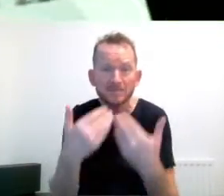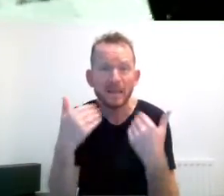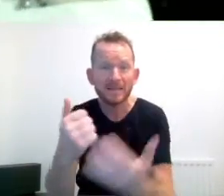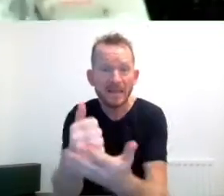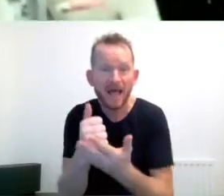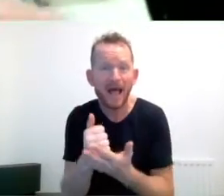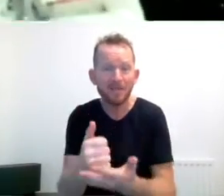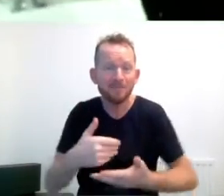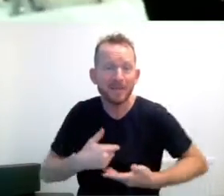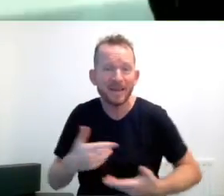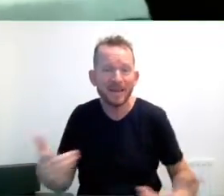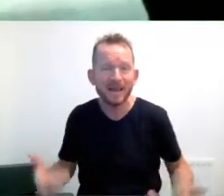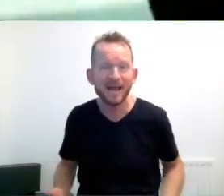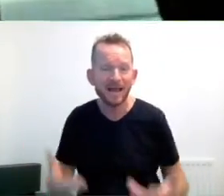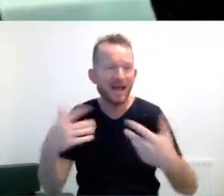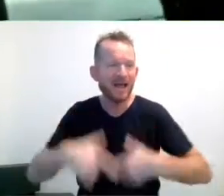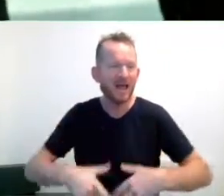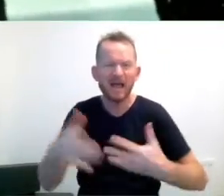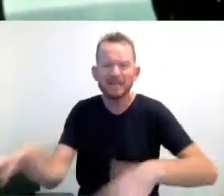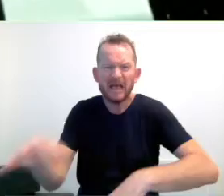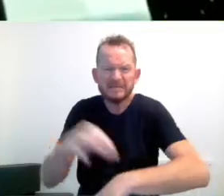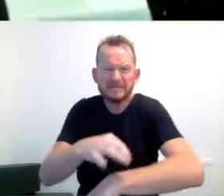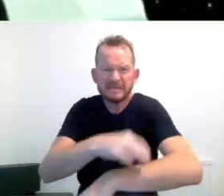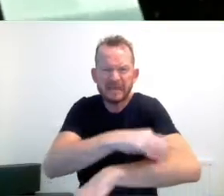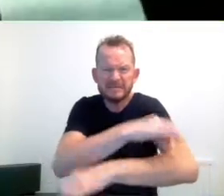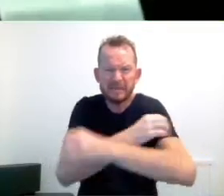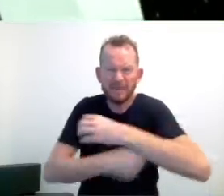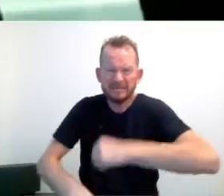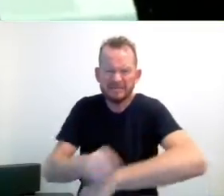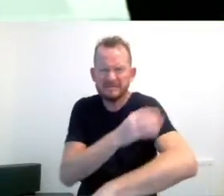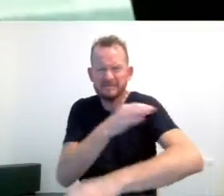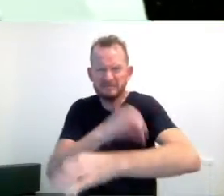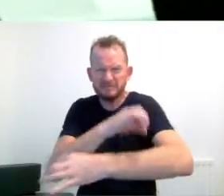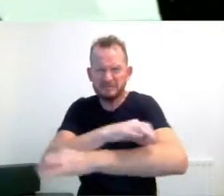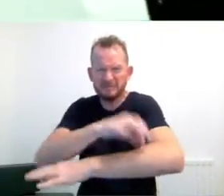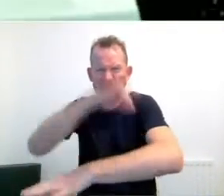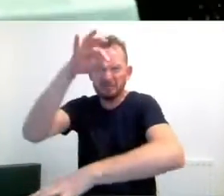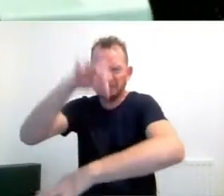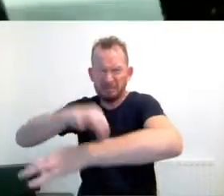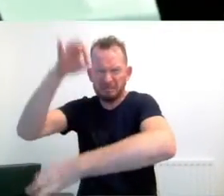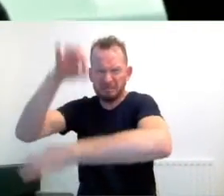please help me The Vampire can't feel me like a plea